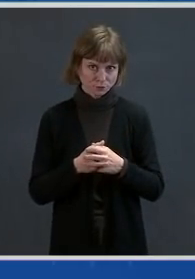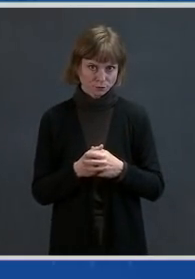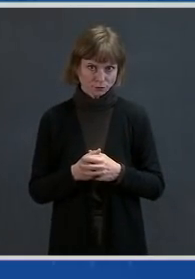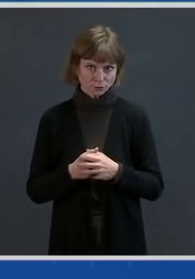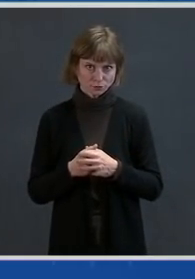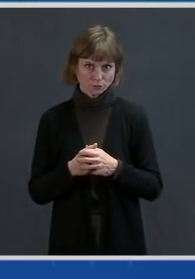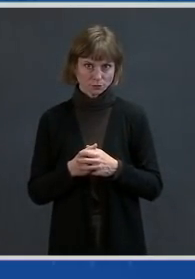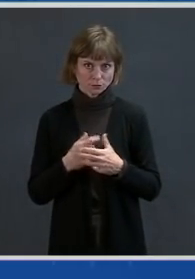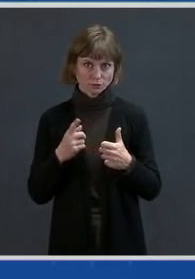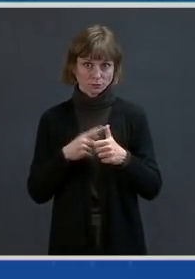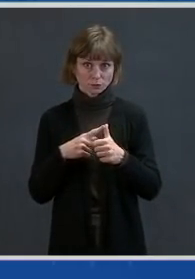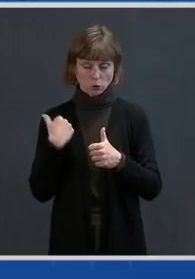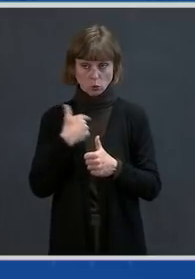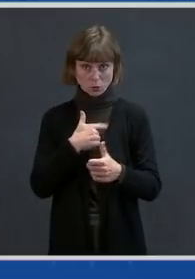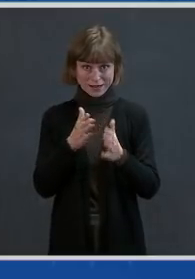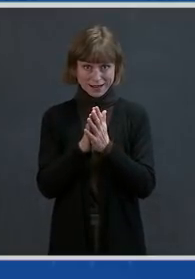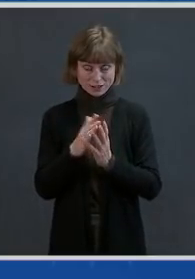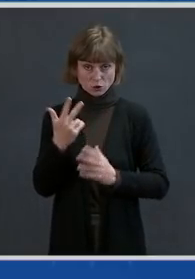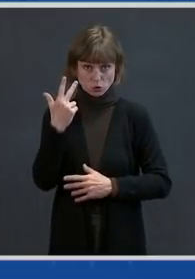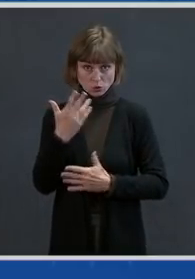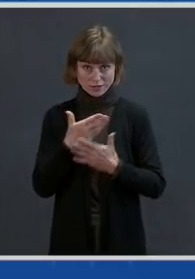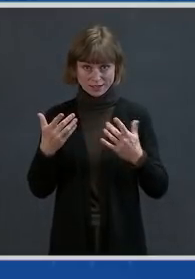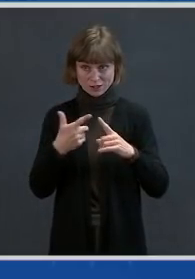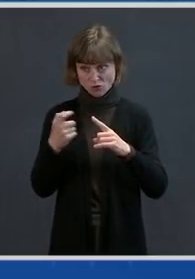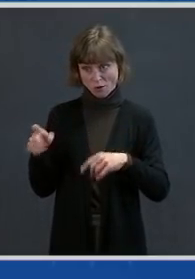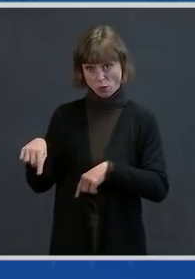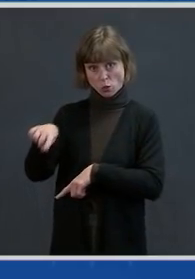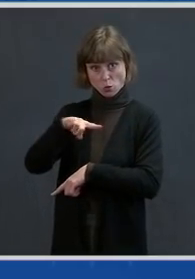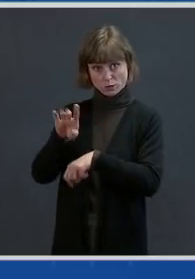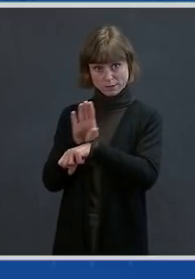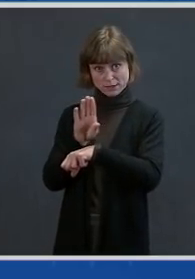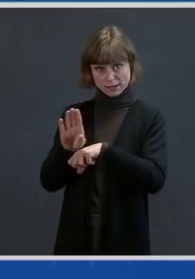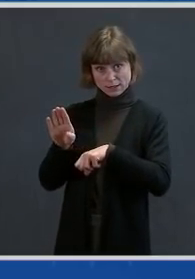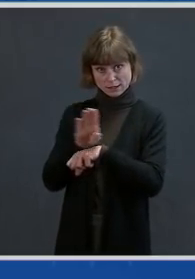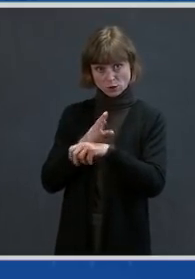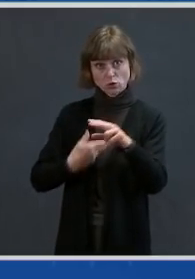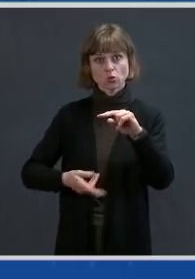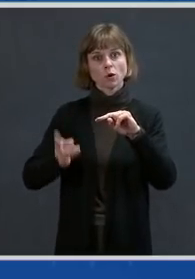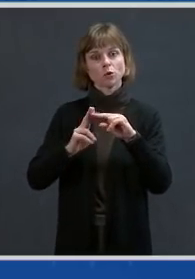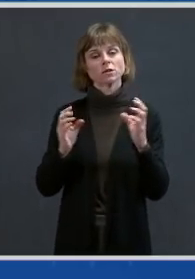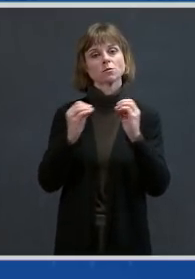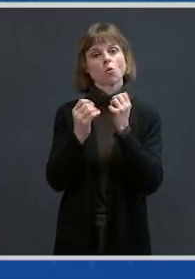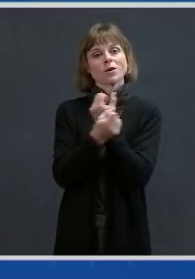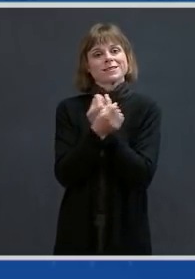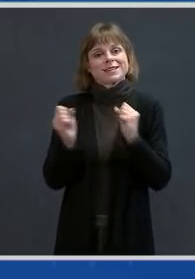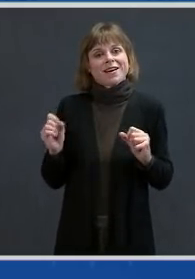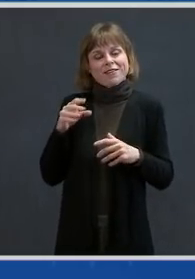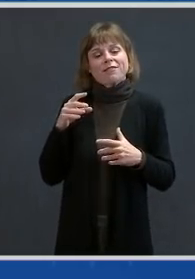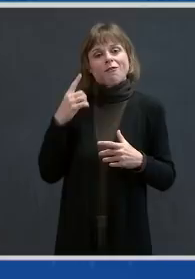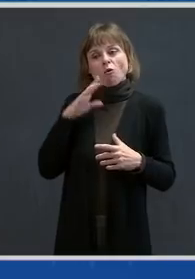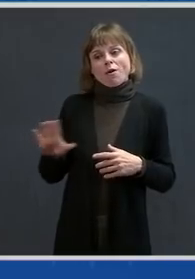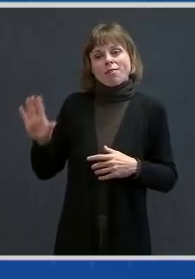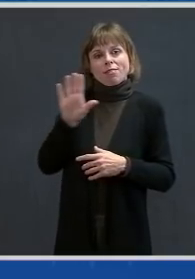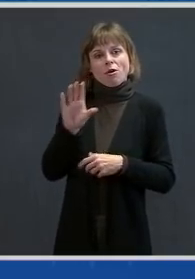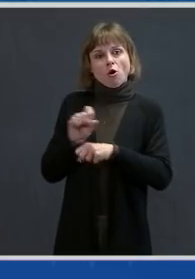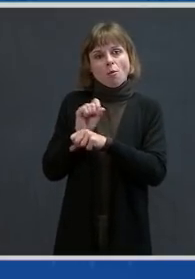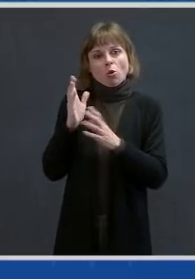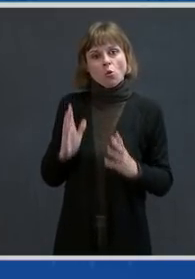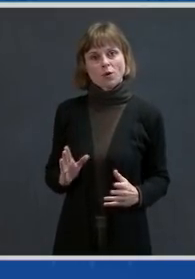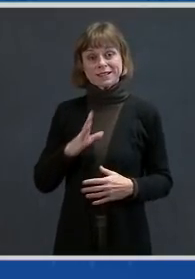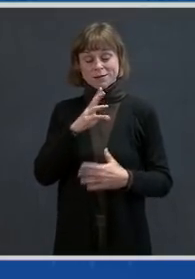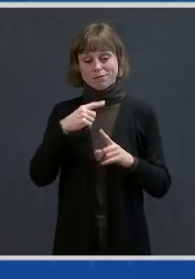asks three things of America's businesses to increase the safety of employees, customers, and the community,